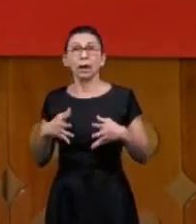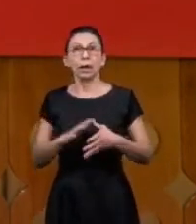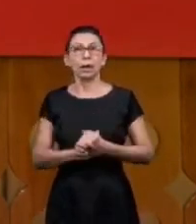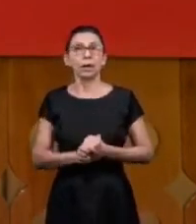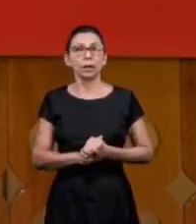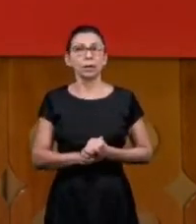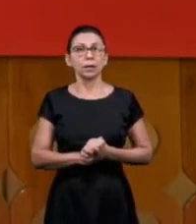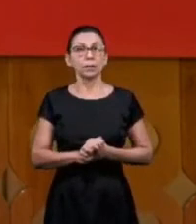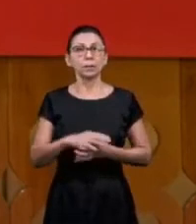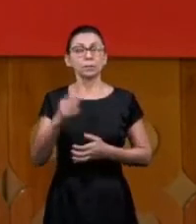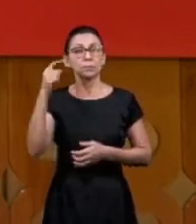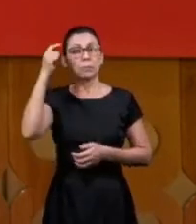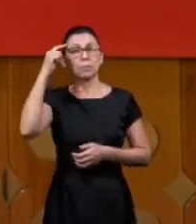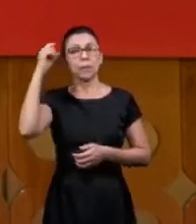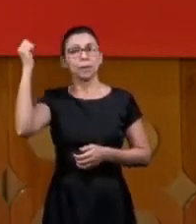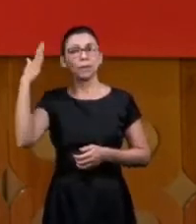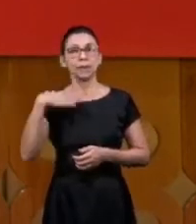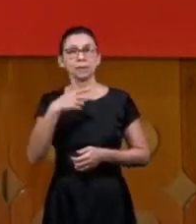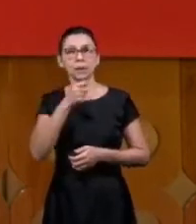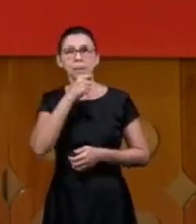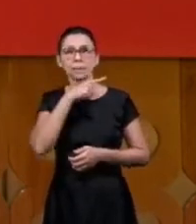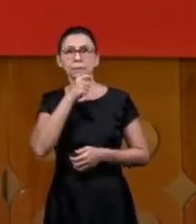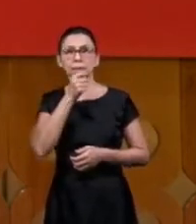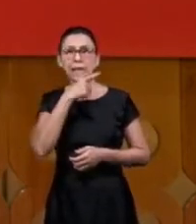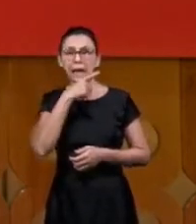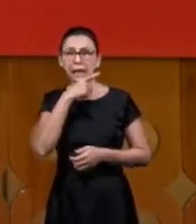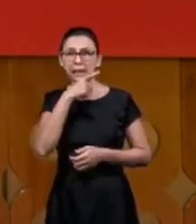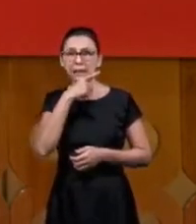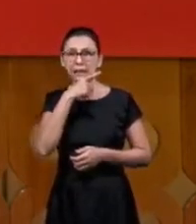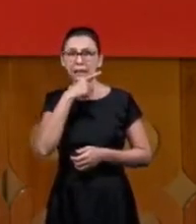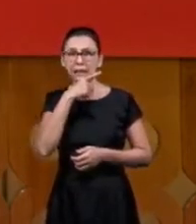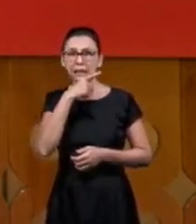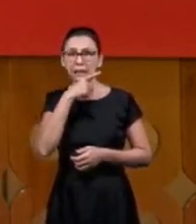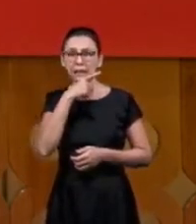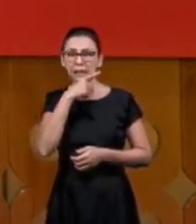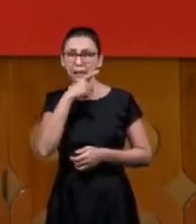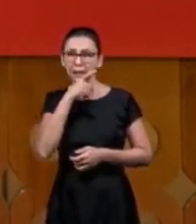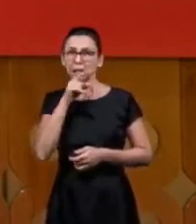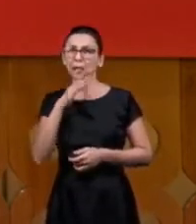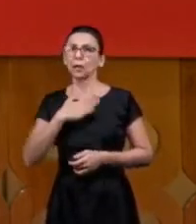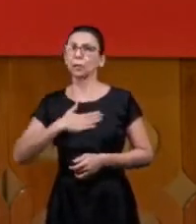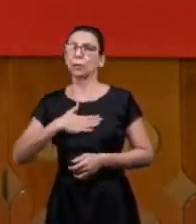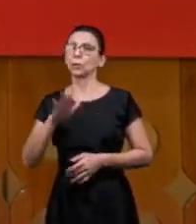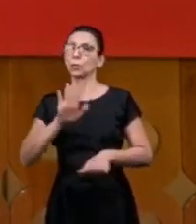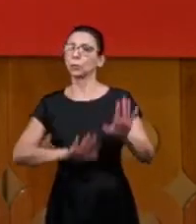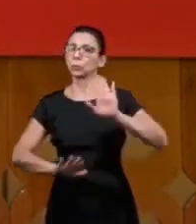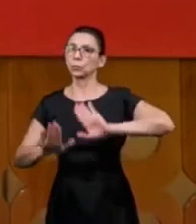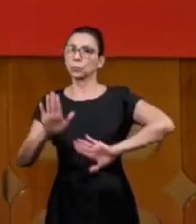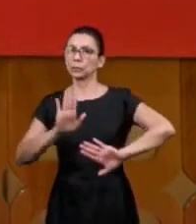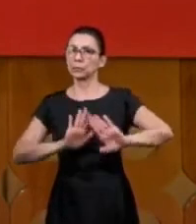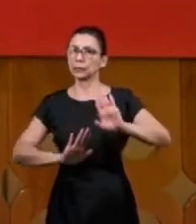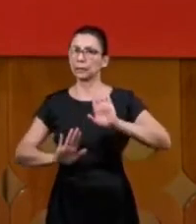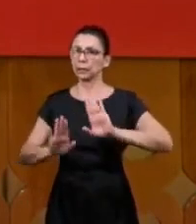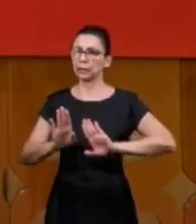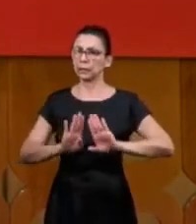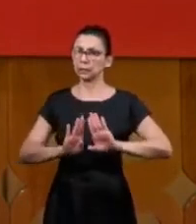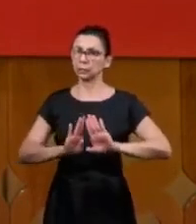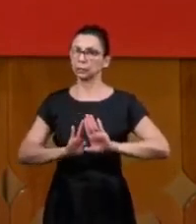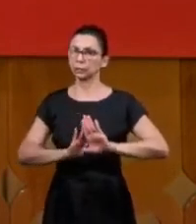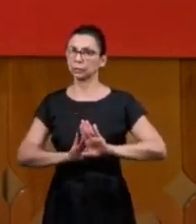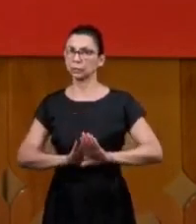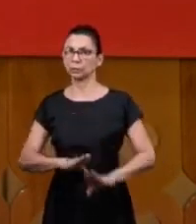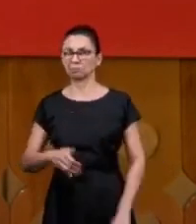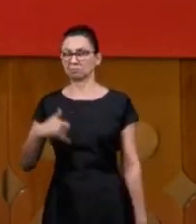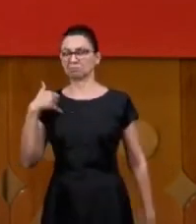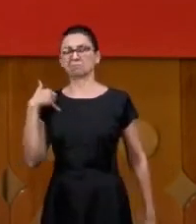he was a joke and he said don't do that this work in ministry is very important don't